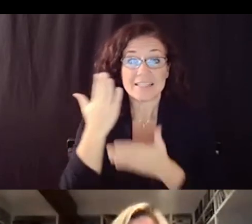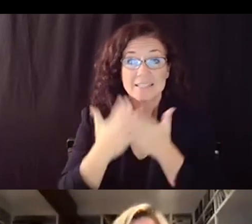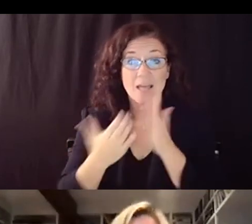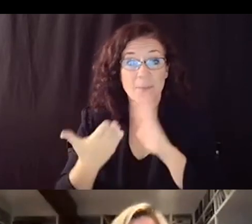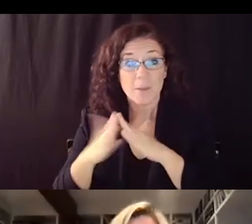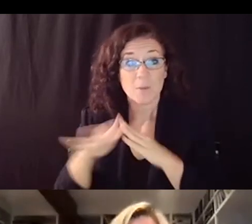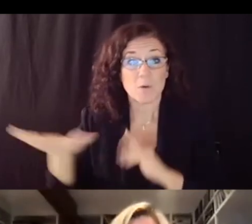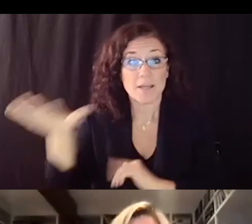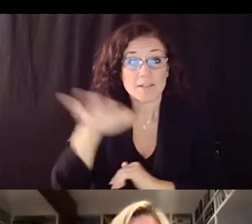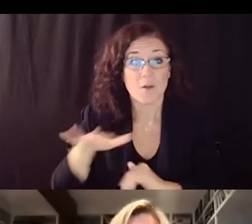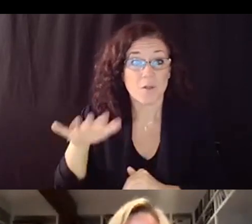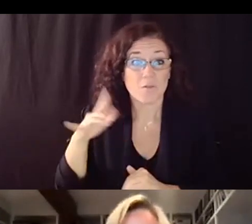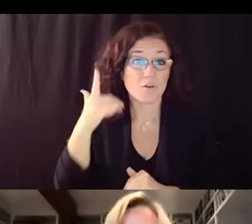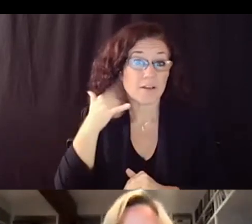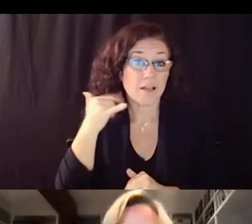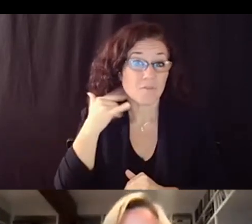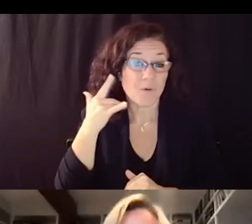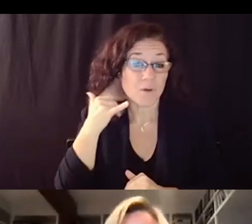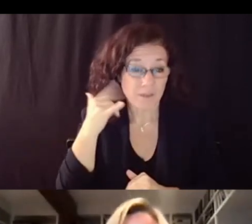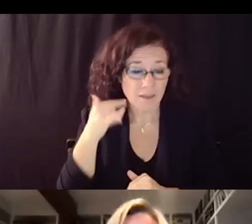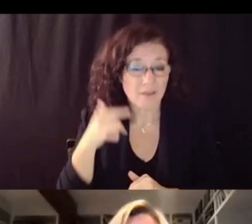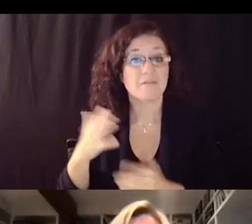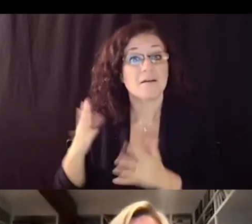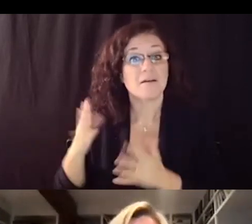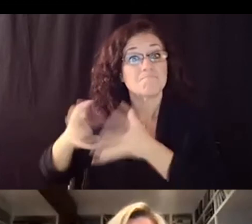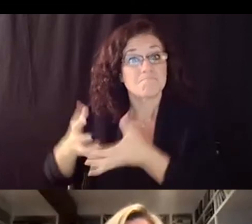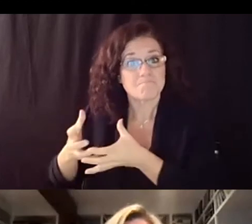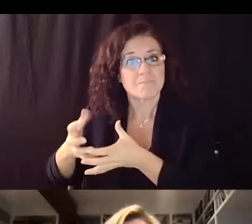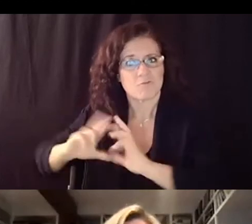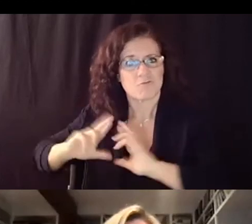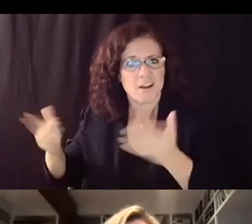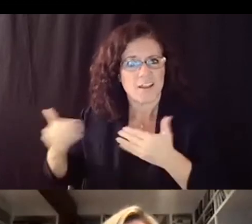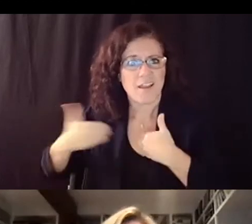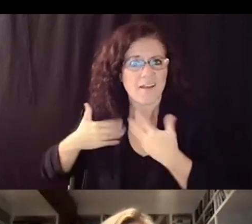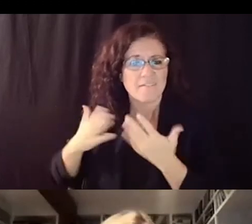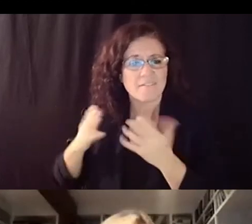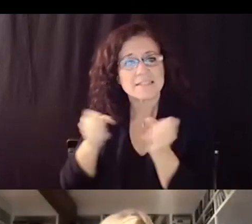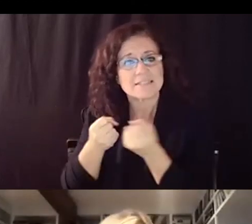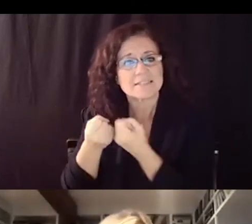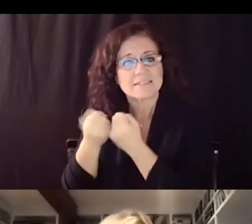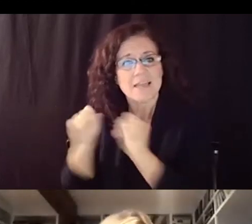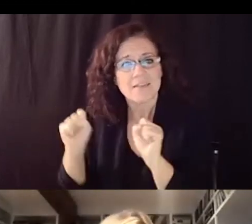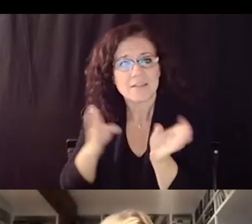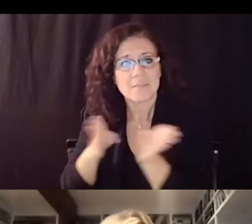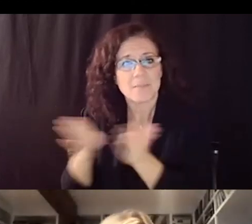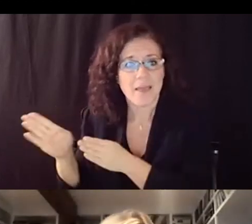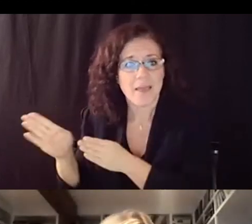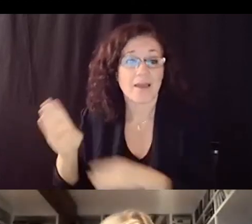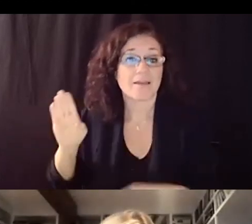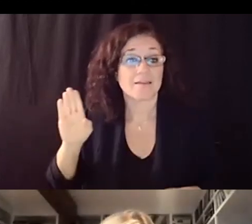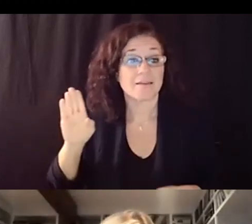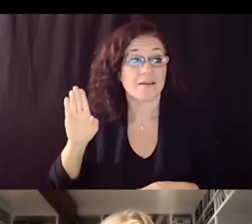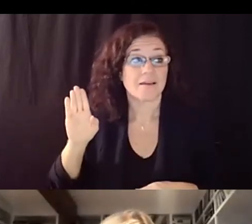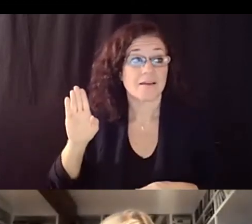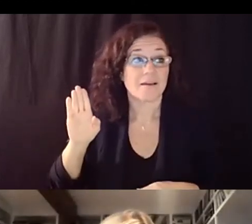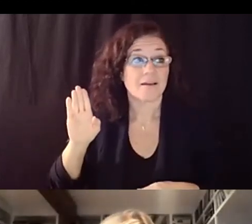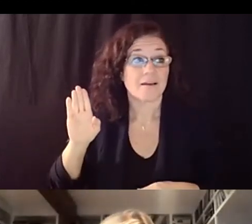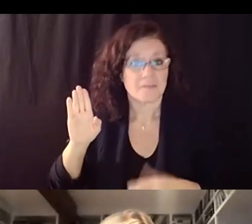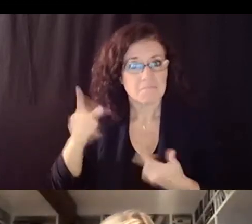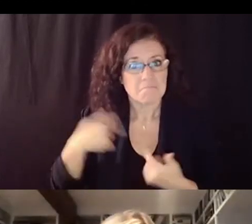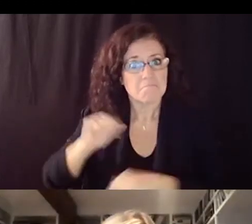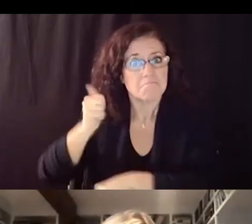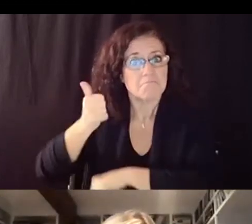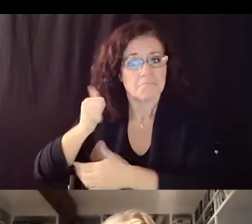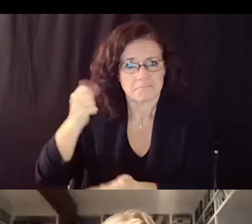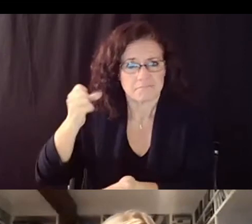who have plans who said this is our prevention plan but there's no oversight to say are they following their own plan